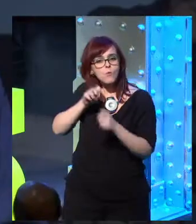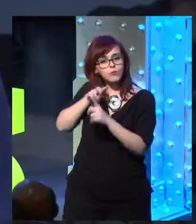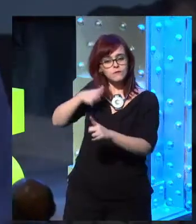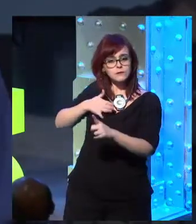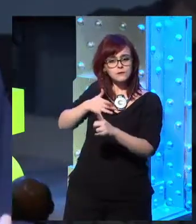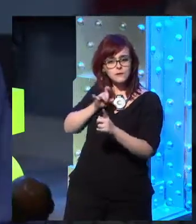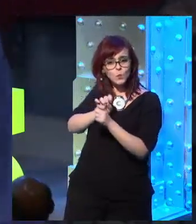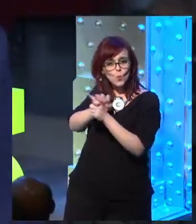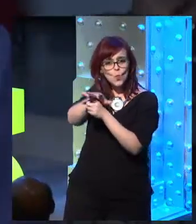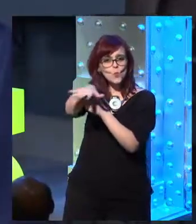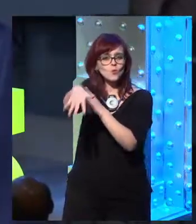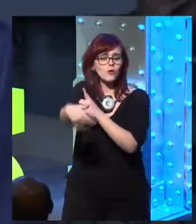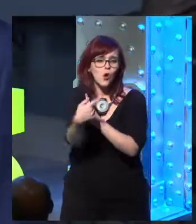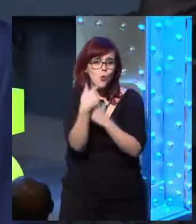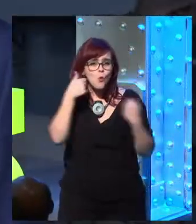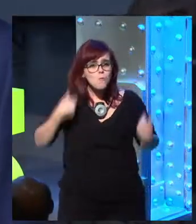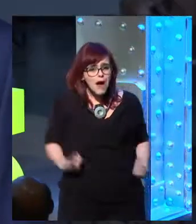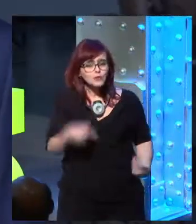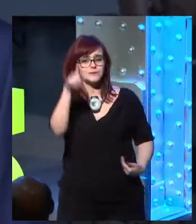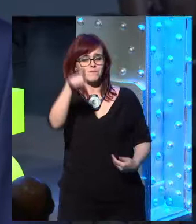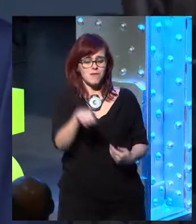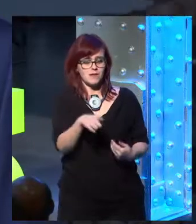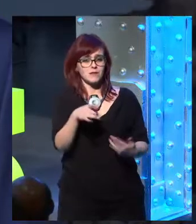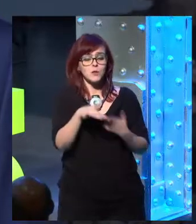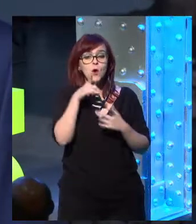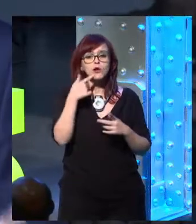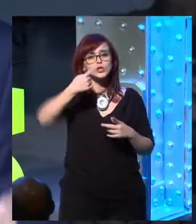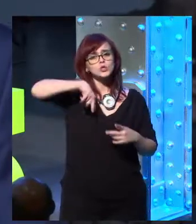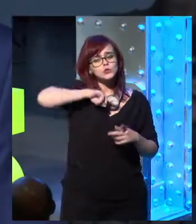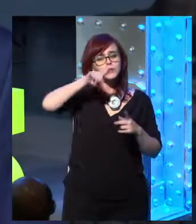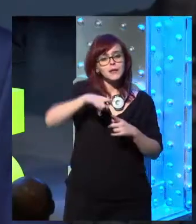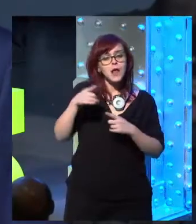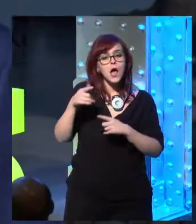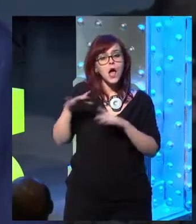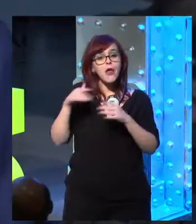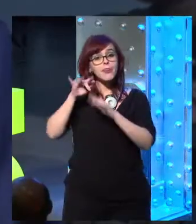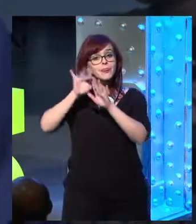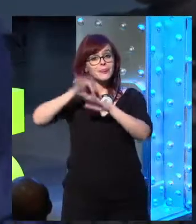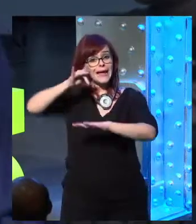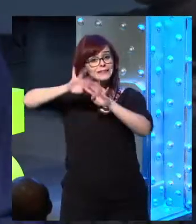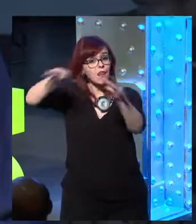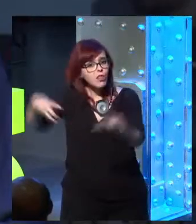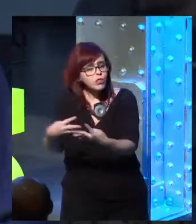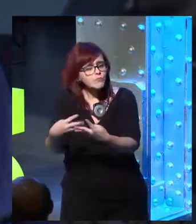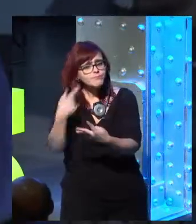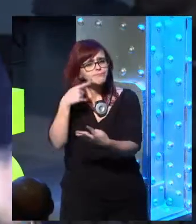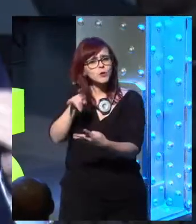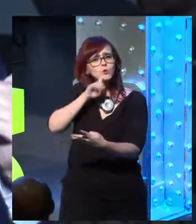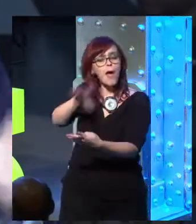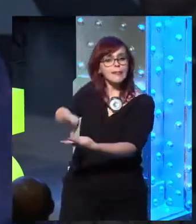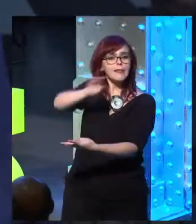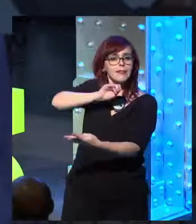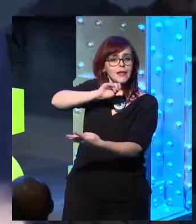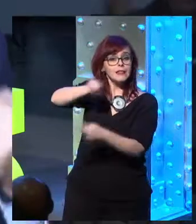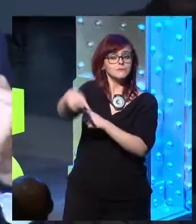We have to understand the consequences of this digitalization process and to understand them and to